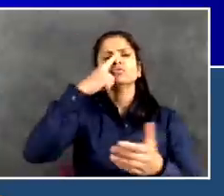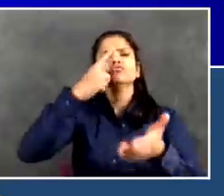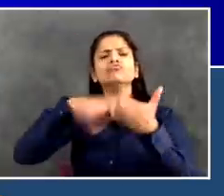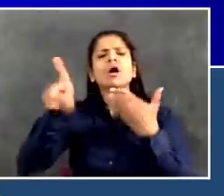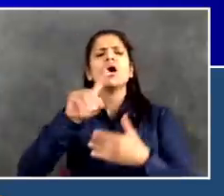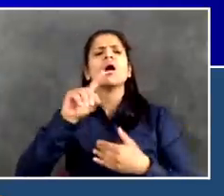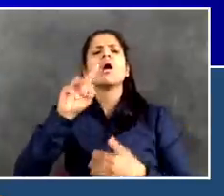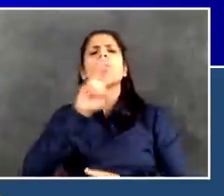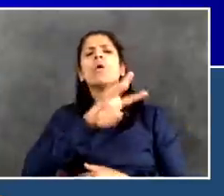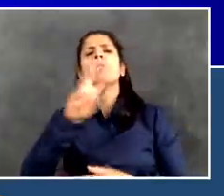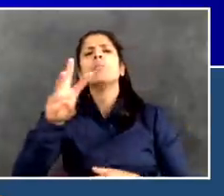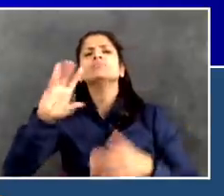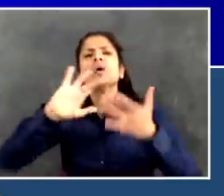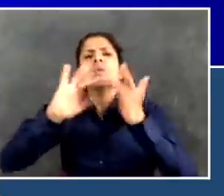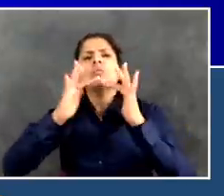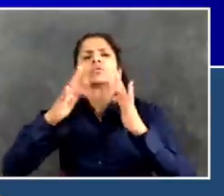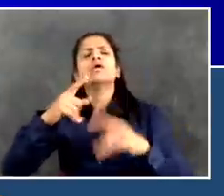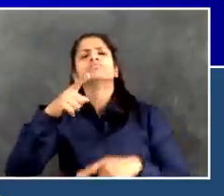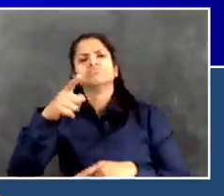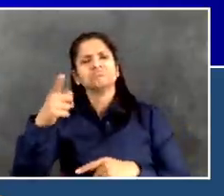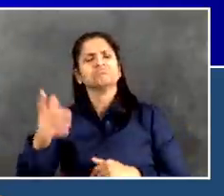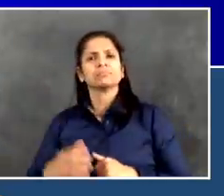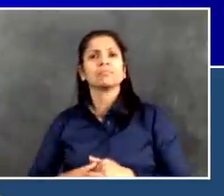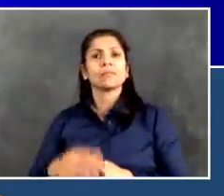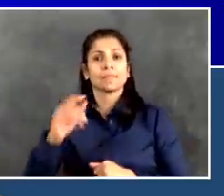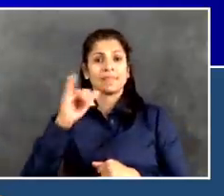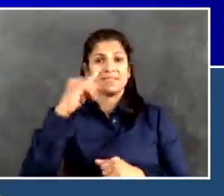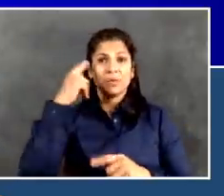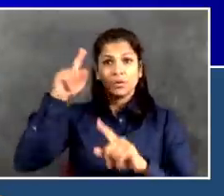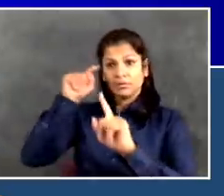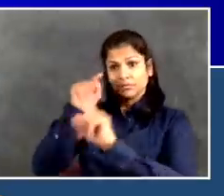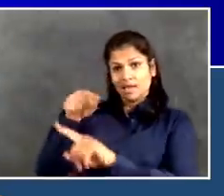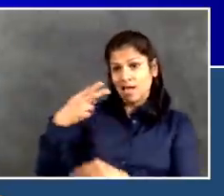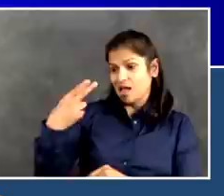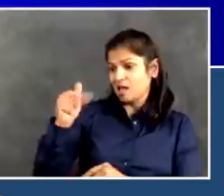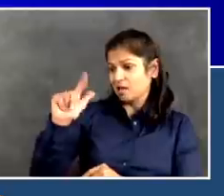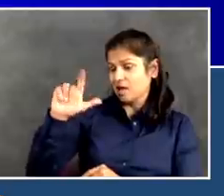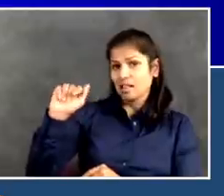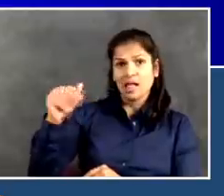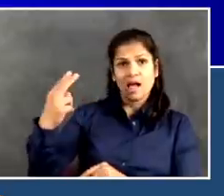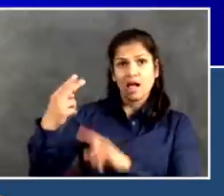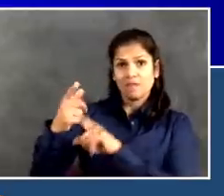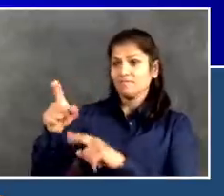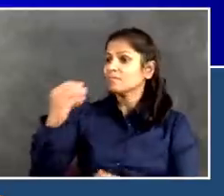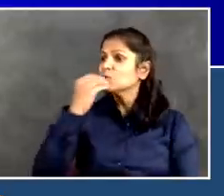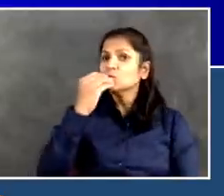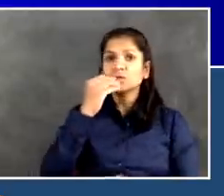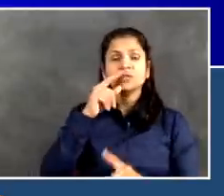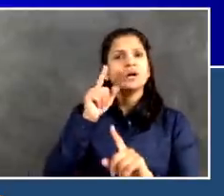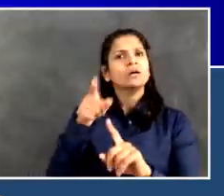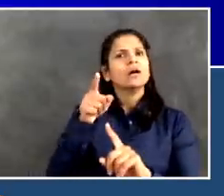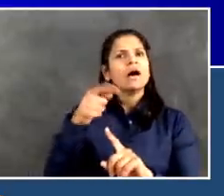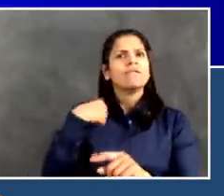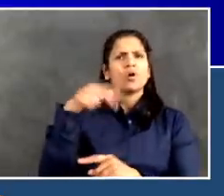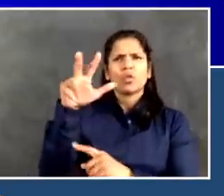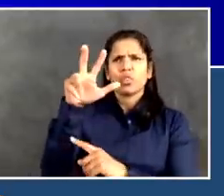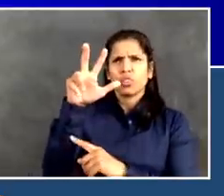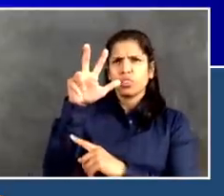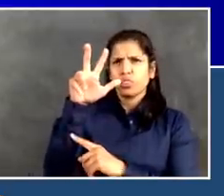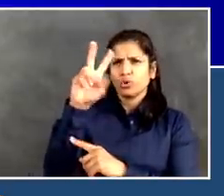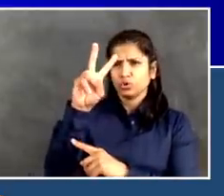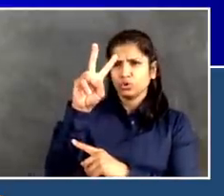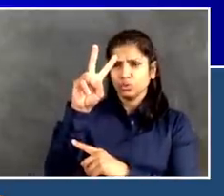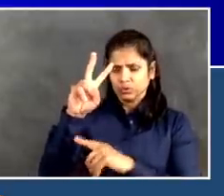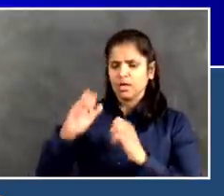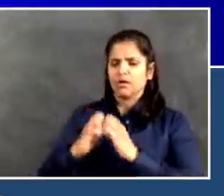DOE sites in particular focused where there are large Muslim communities. 400,000 meals available. Another 100,000 will be